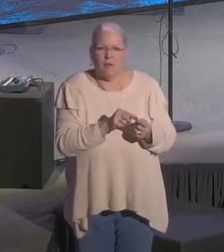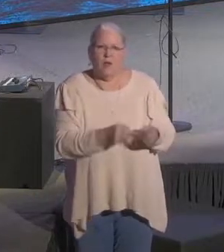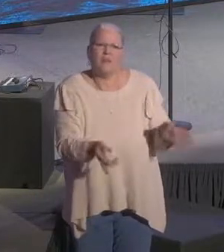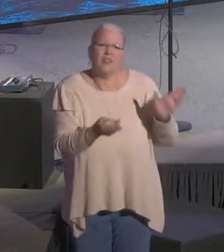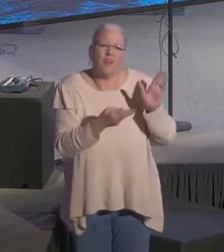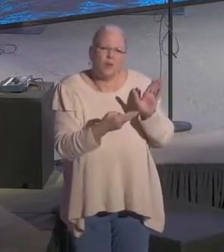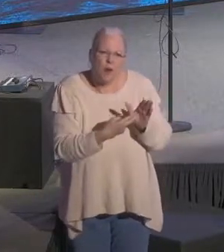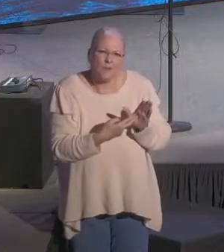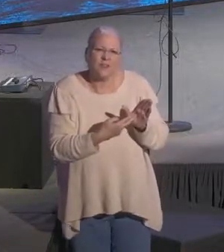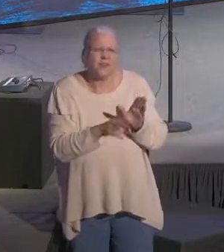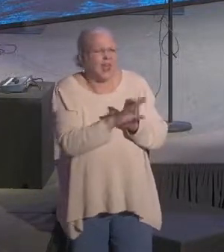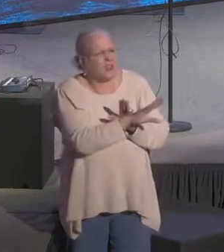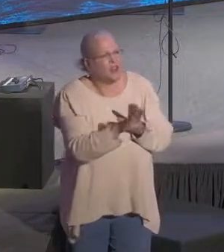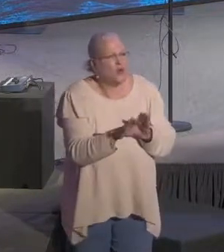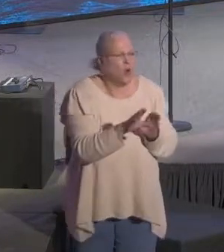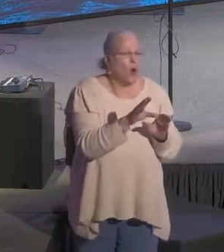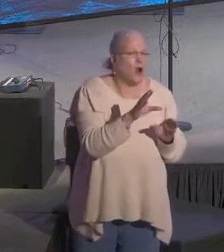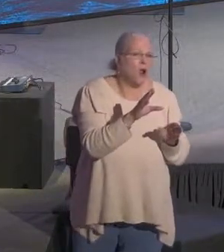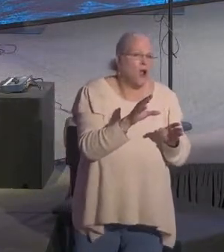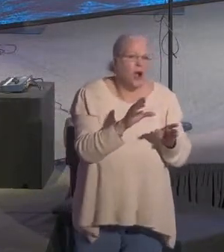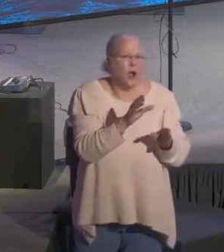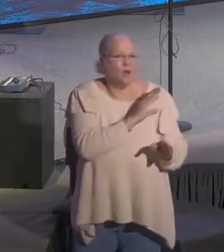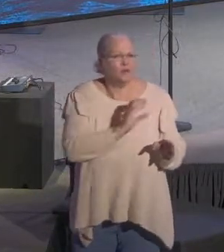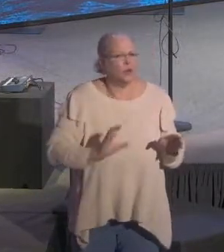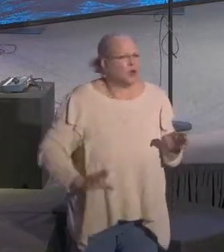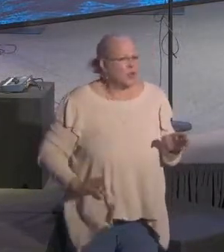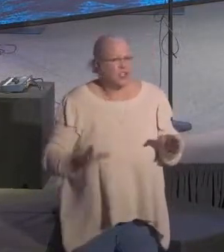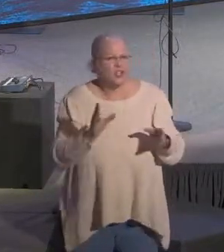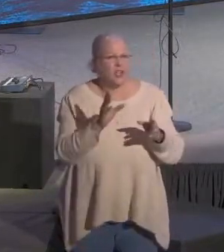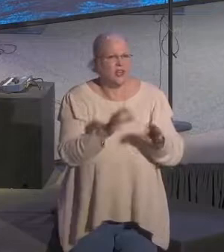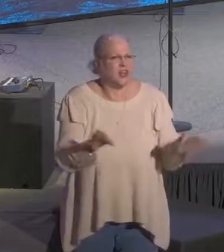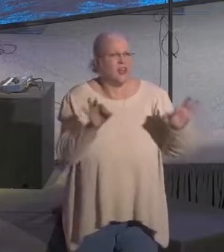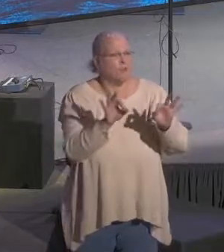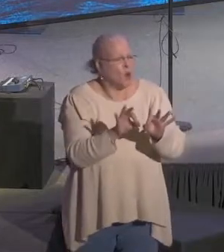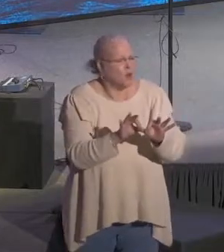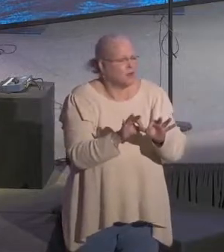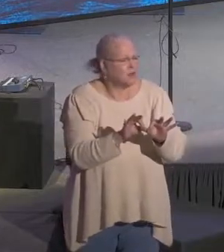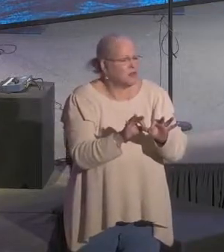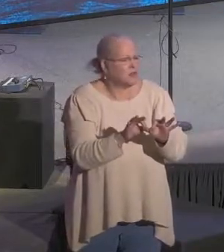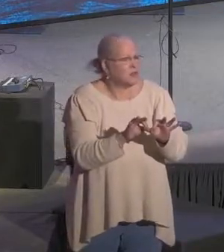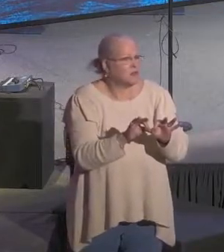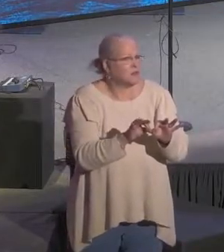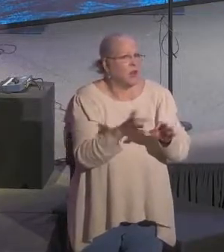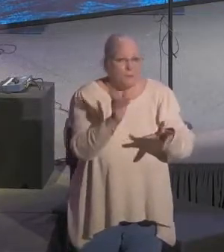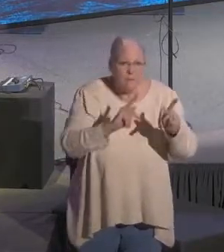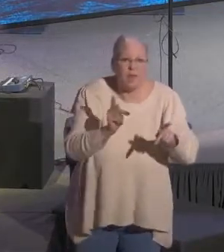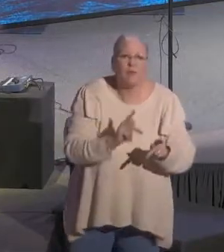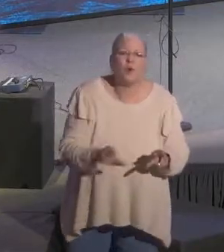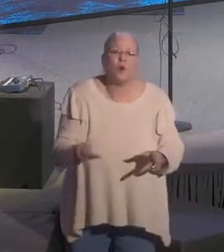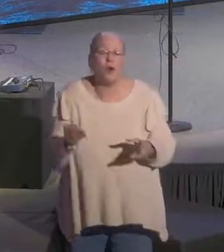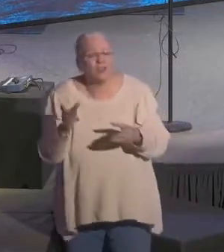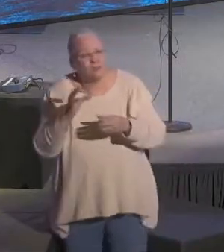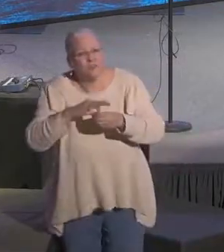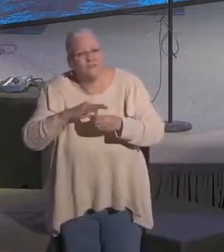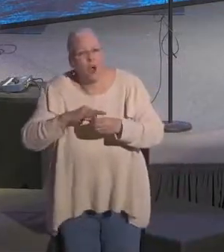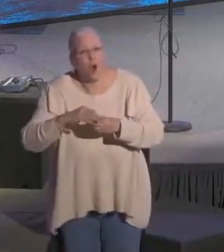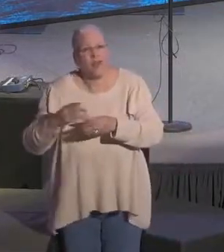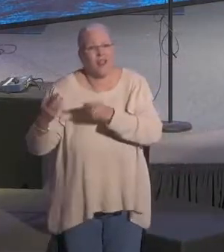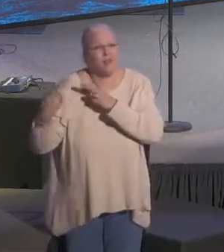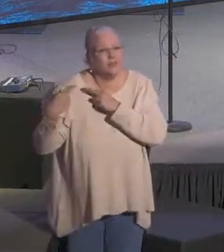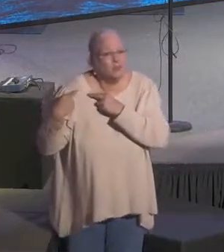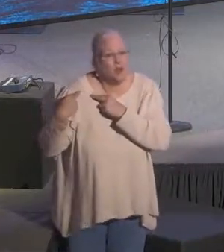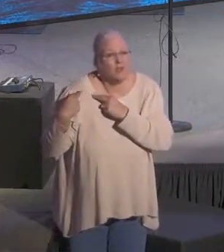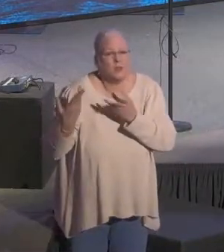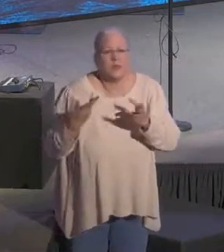values and represent the word of God, that is great. I think every Christian should be out and should be voting. It's a responsibility that we have.